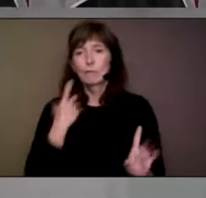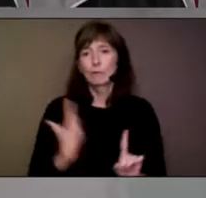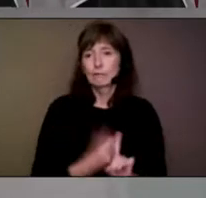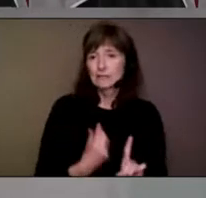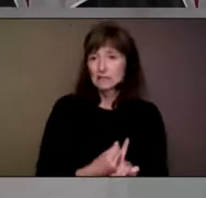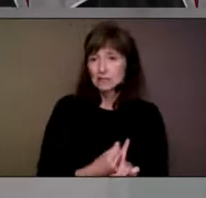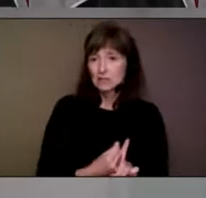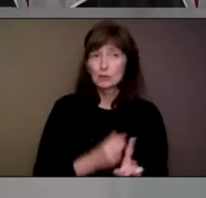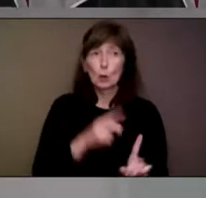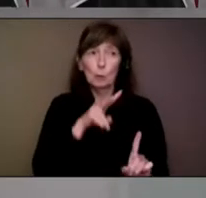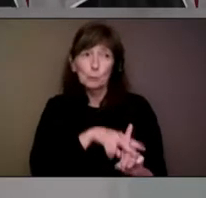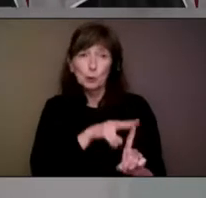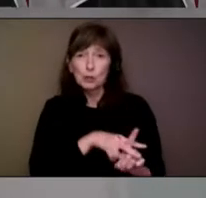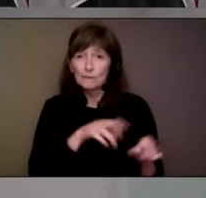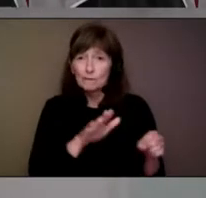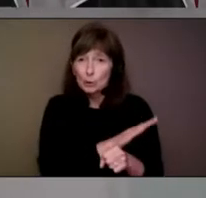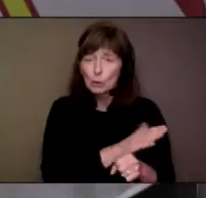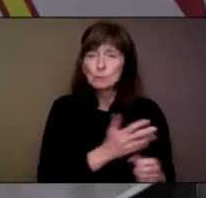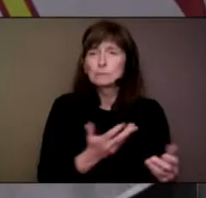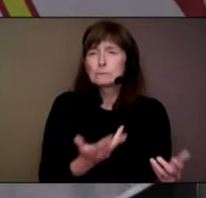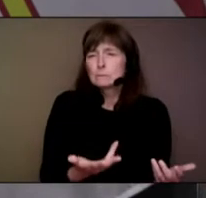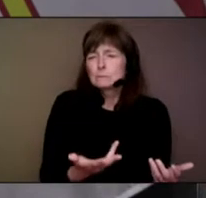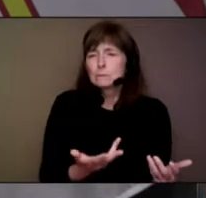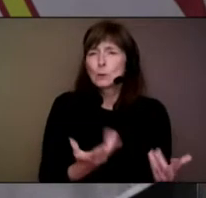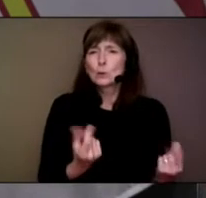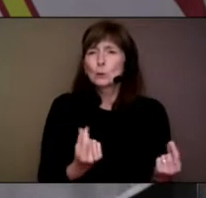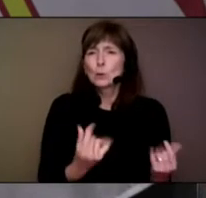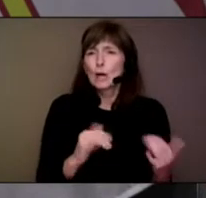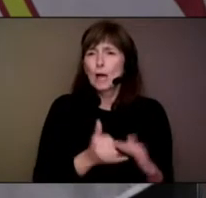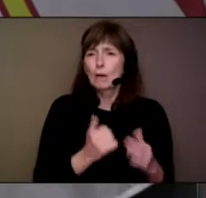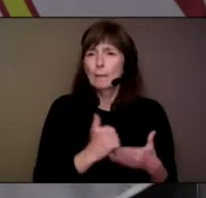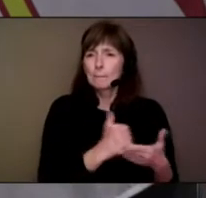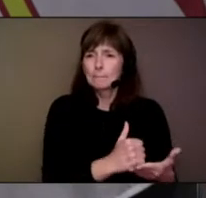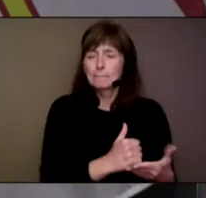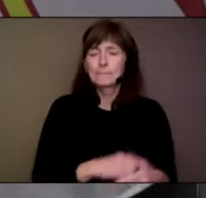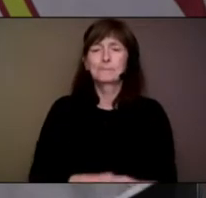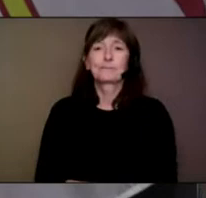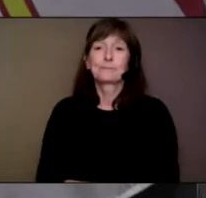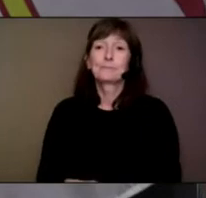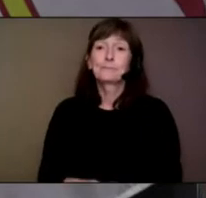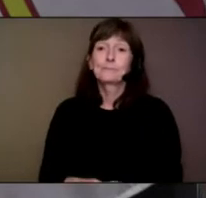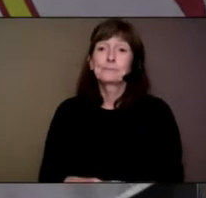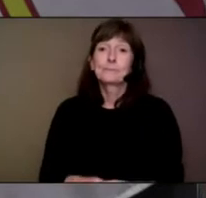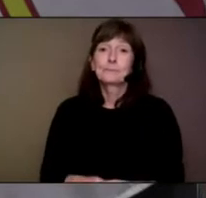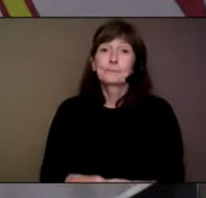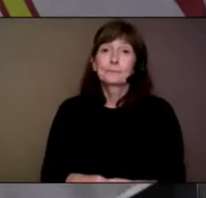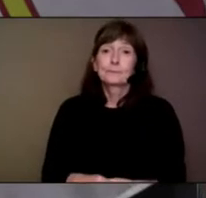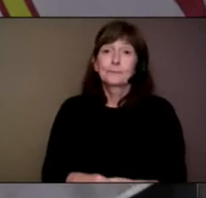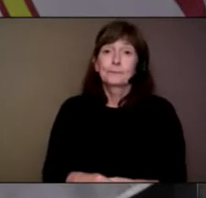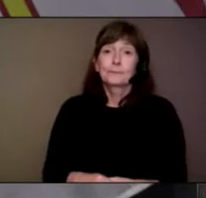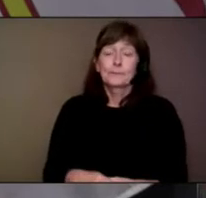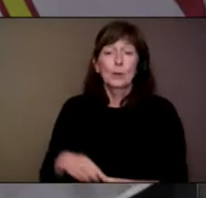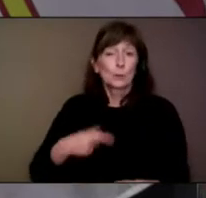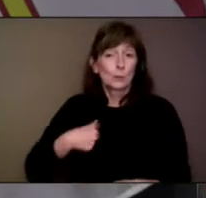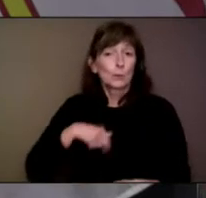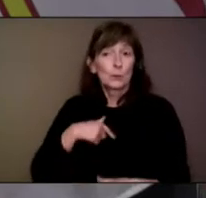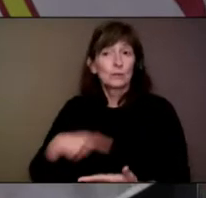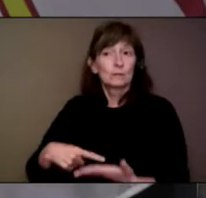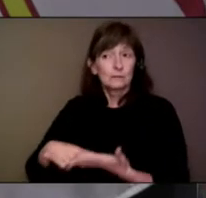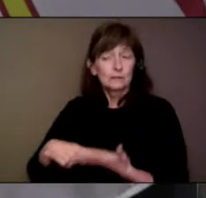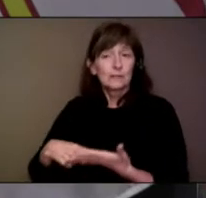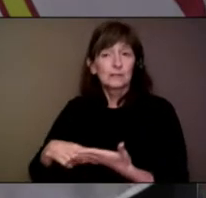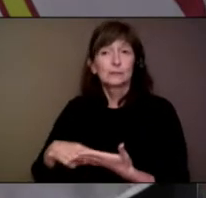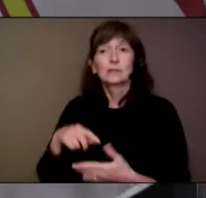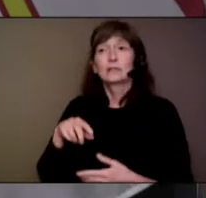booking in place, for example. Yeah, so certainly, you know, we are having conversations with the RHAs, and the